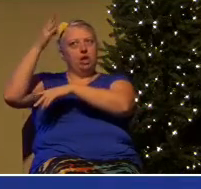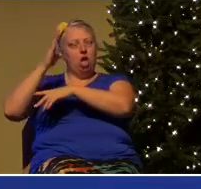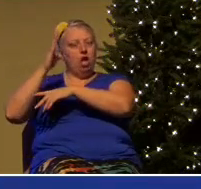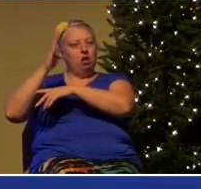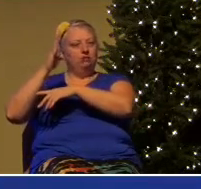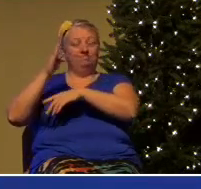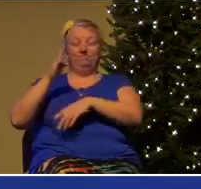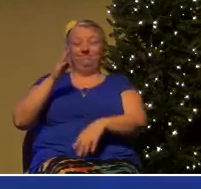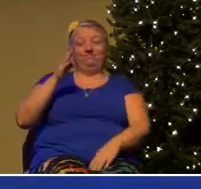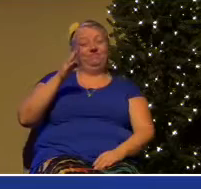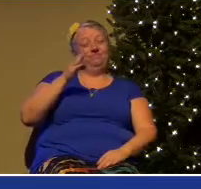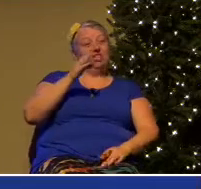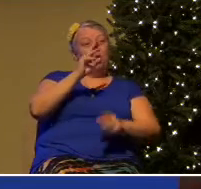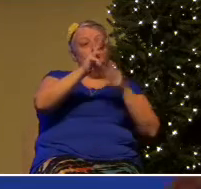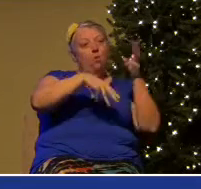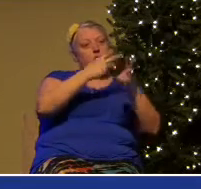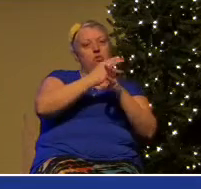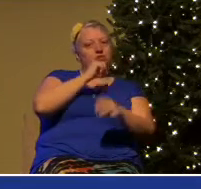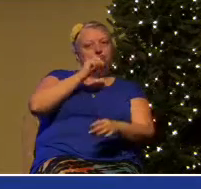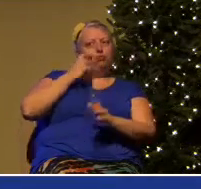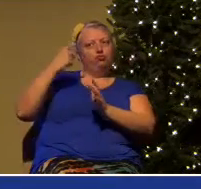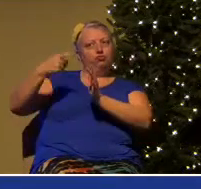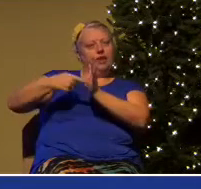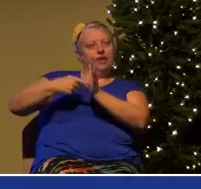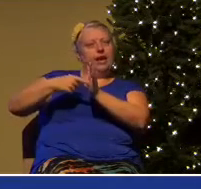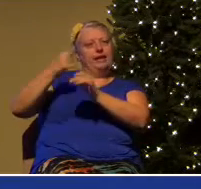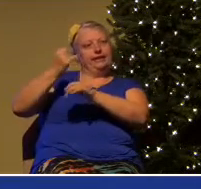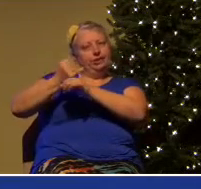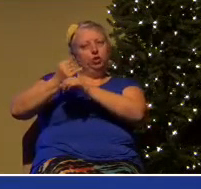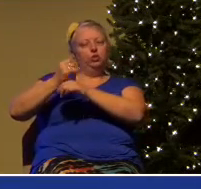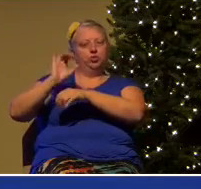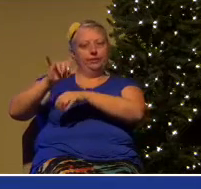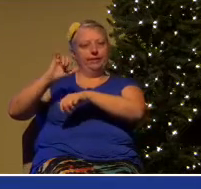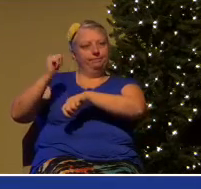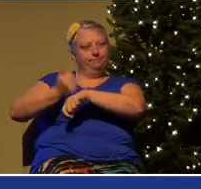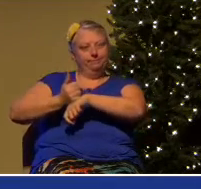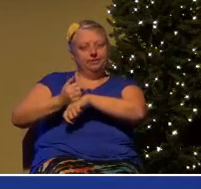eyes. And everybody thinks he is an expert on every subject.